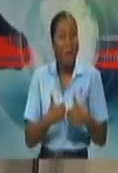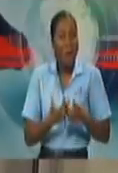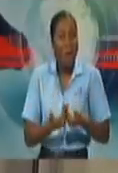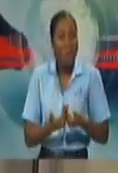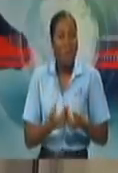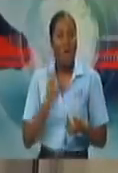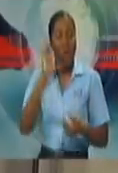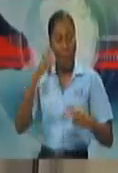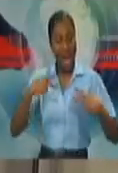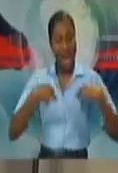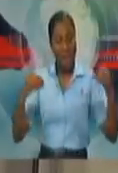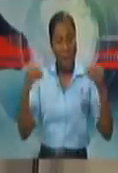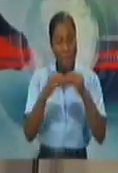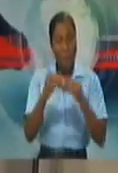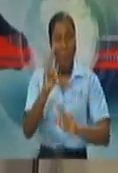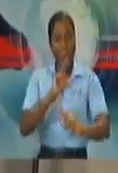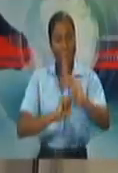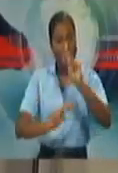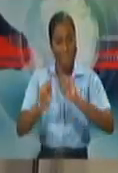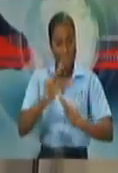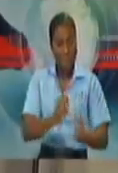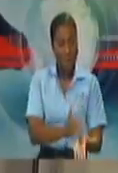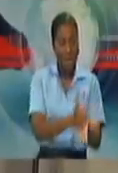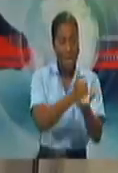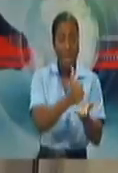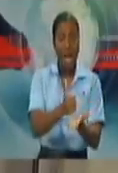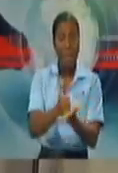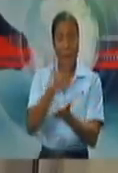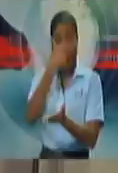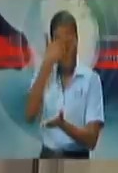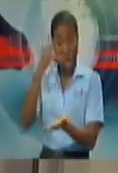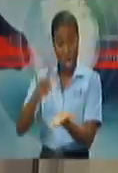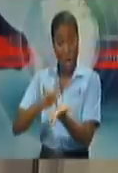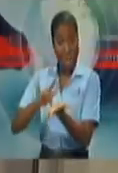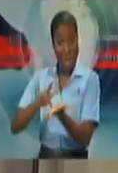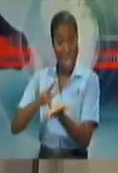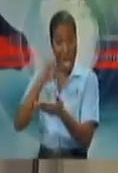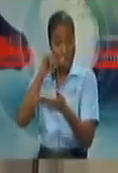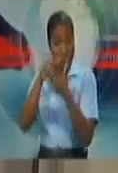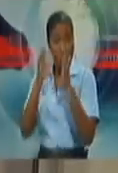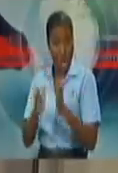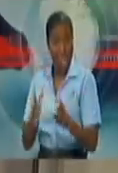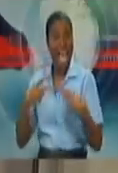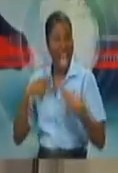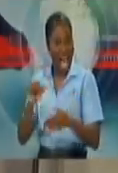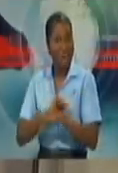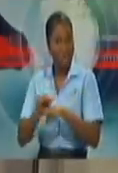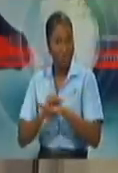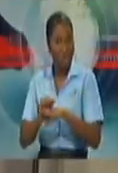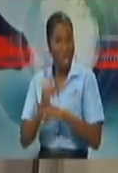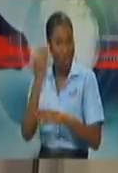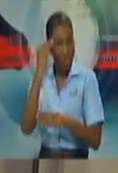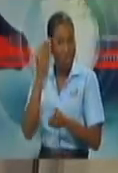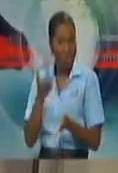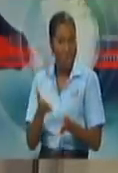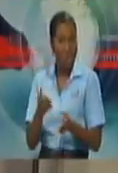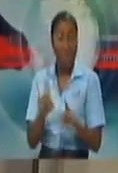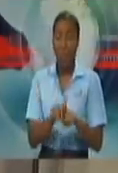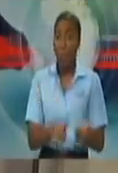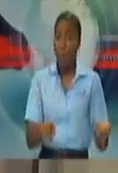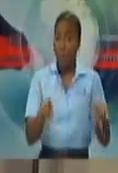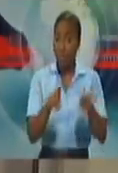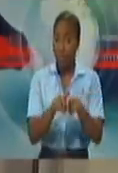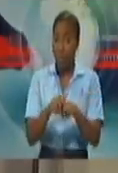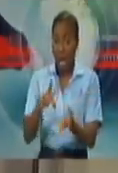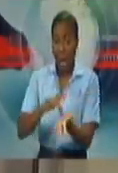more critical eyes, because a third-year medical student will have some training. And three, it gives those medical